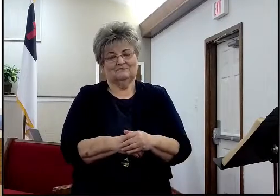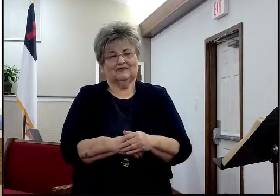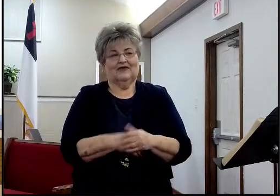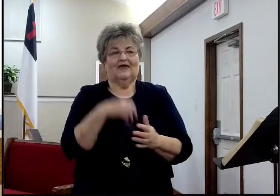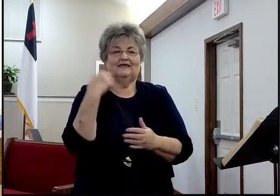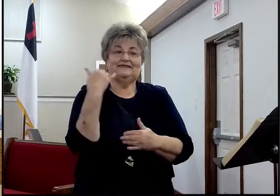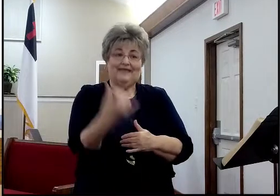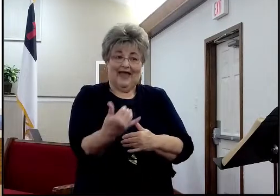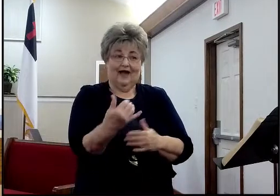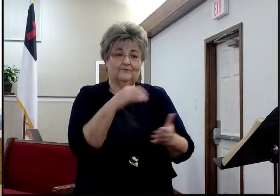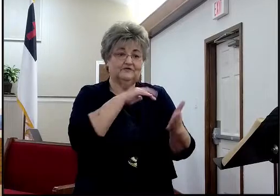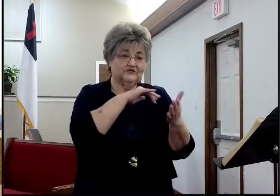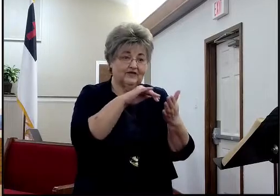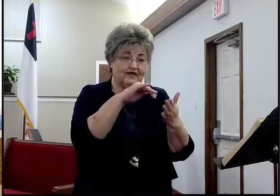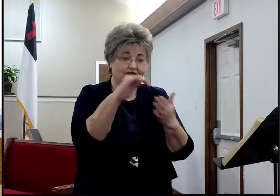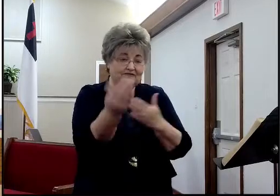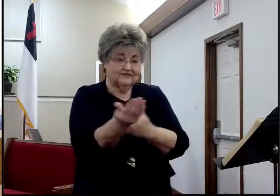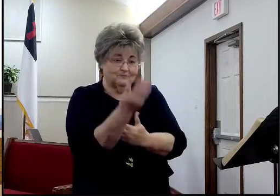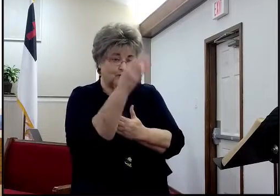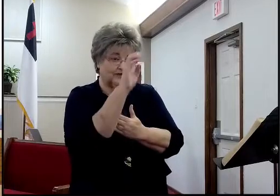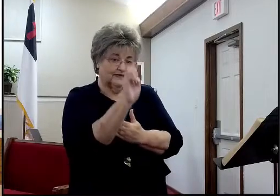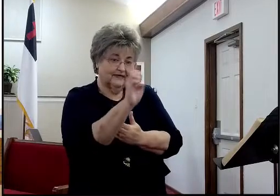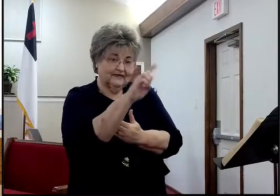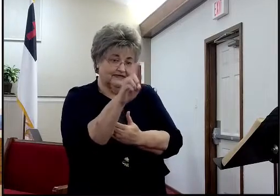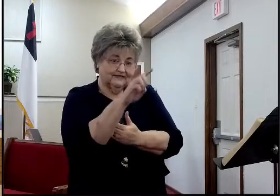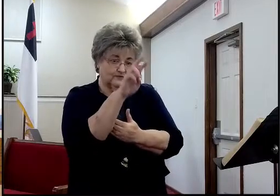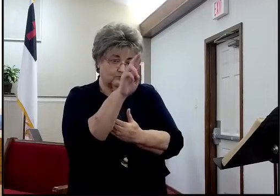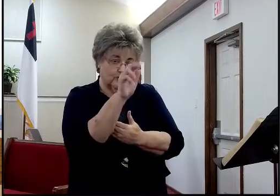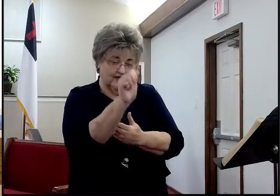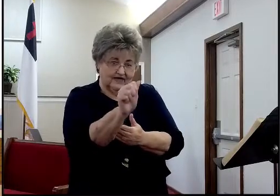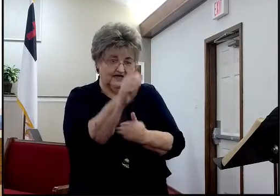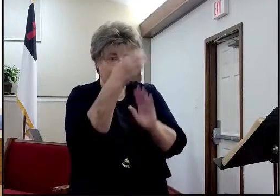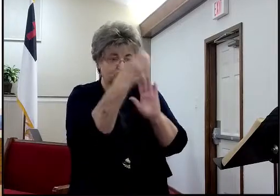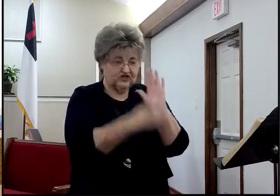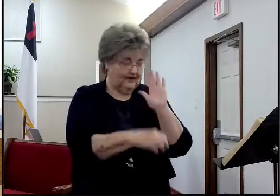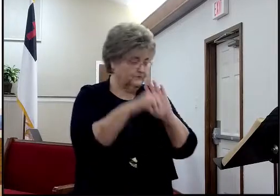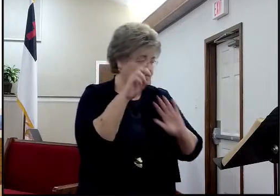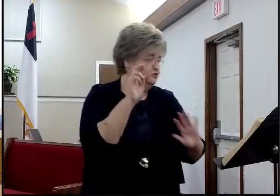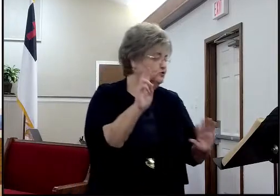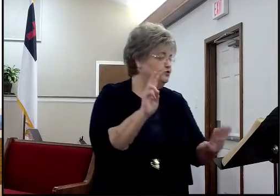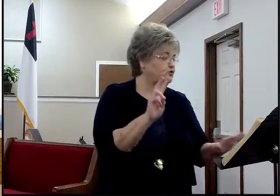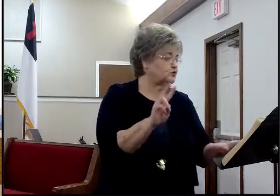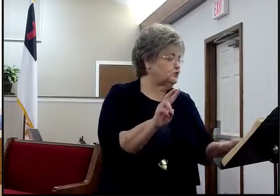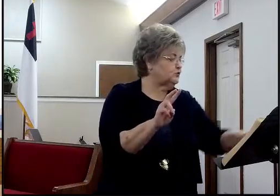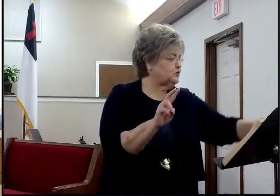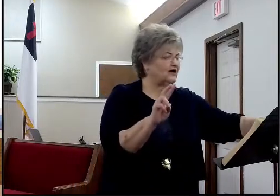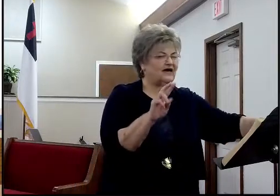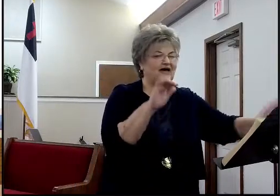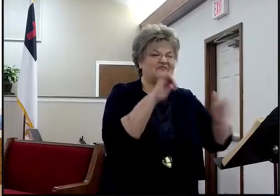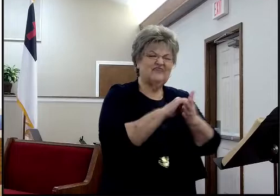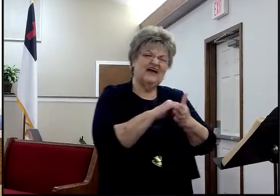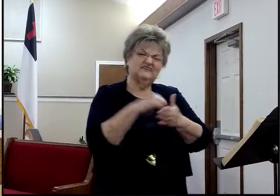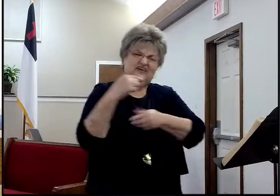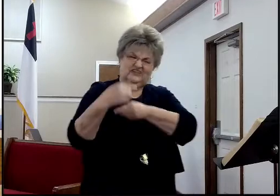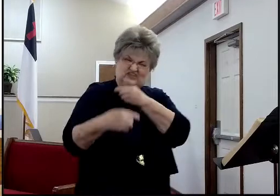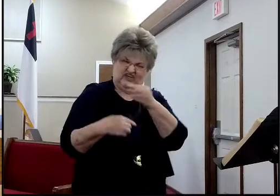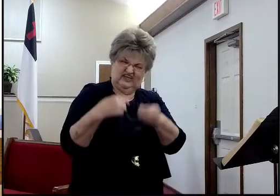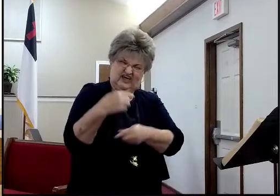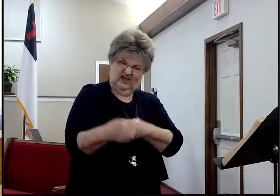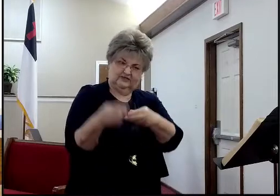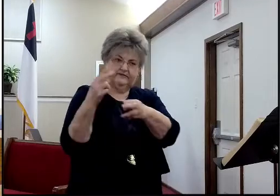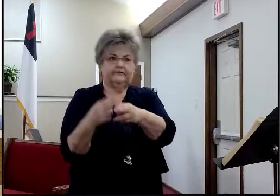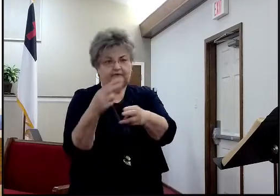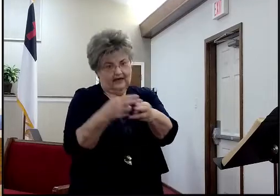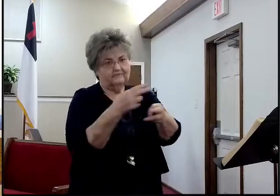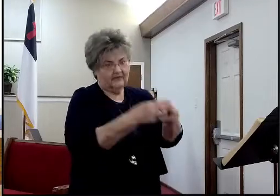Let's get into Ezra. Ezra chapter number two is a genealogy. But before we get into that, we're going to just kind of close down